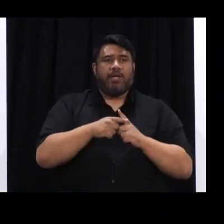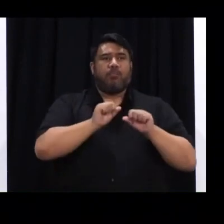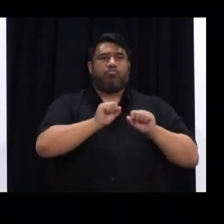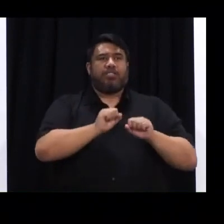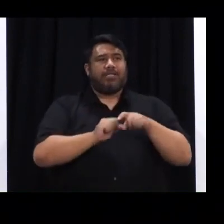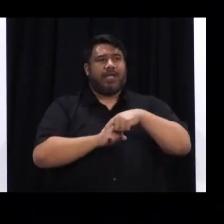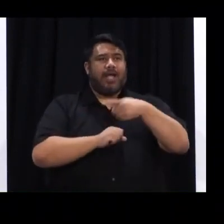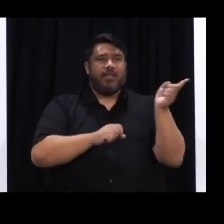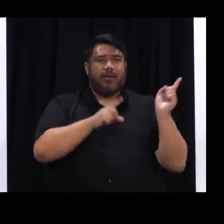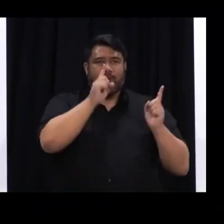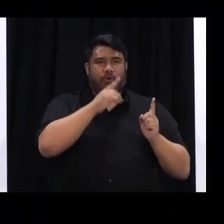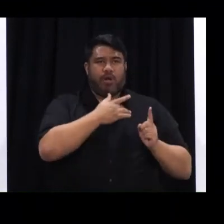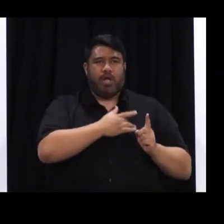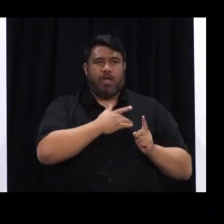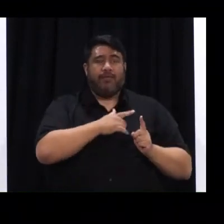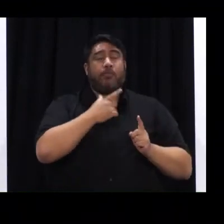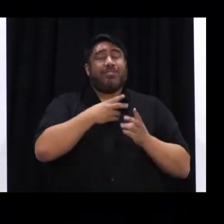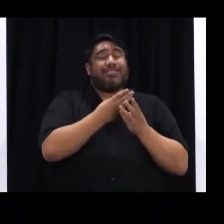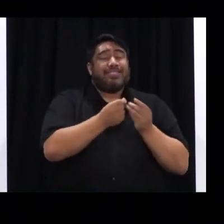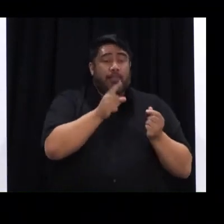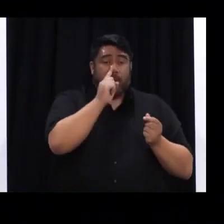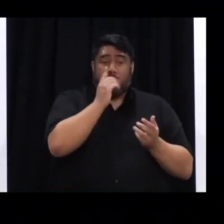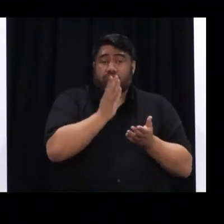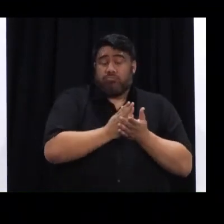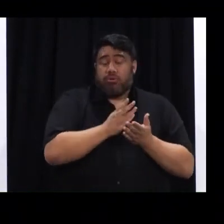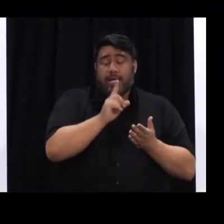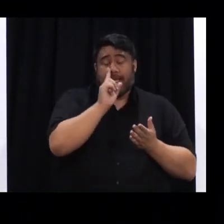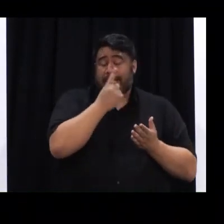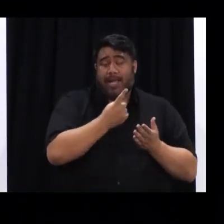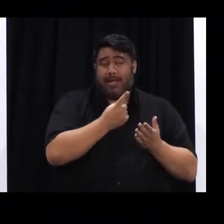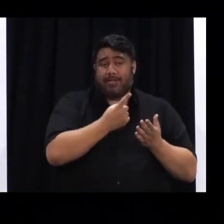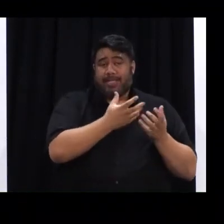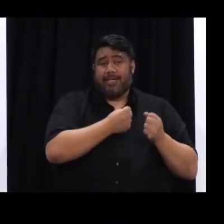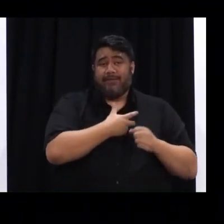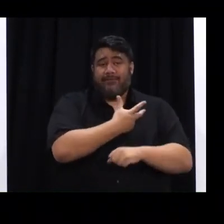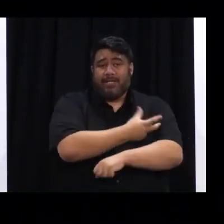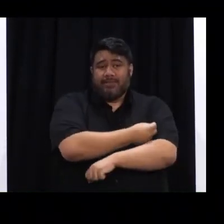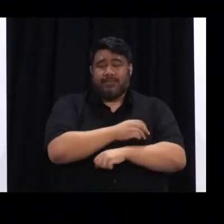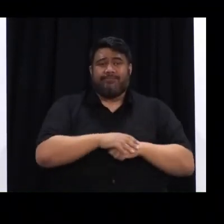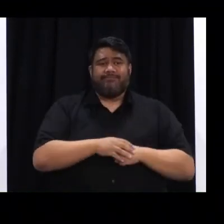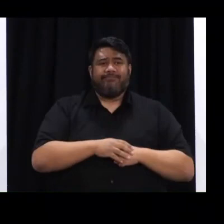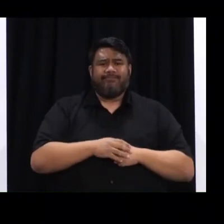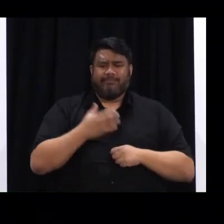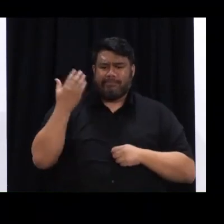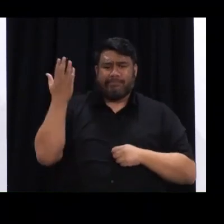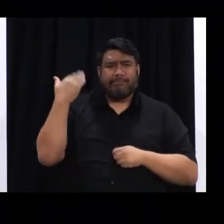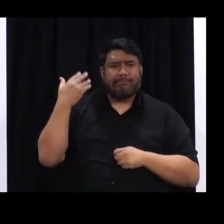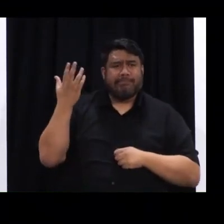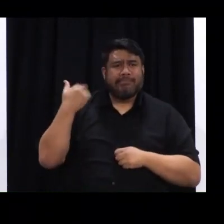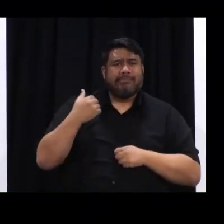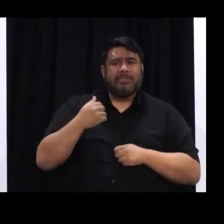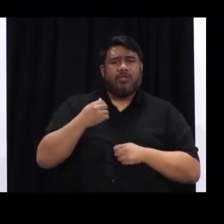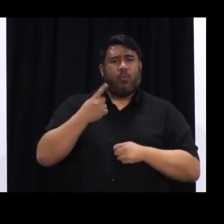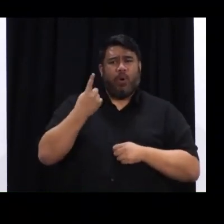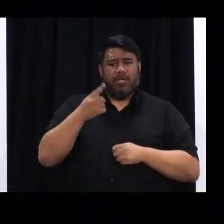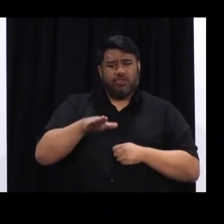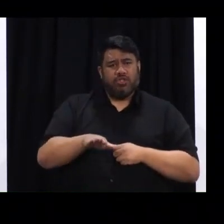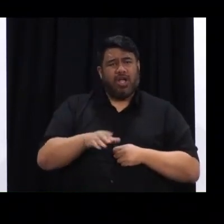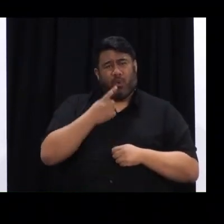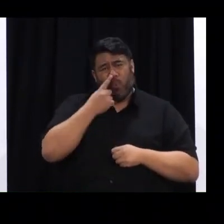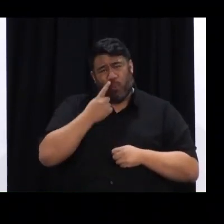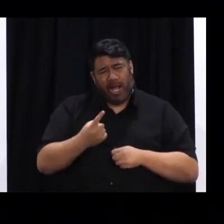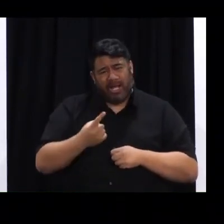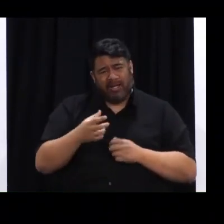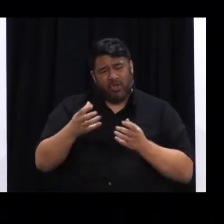There have been many devastating stories in this outbreak, including the case of a one-year-old child who fell ill with the virus. In fact,